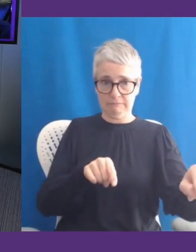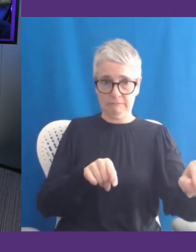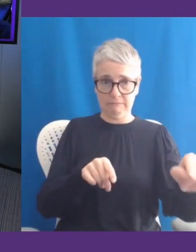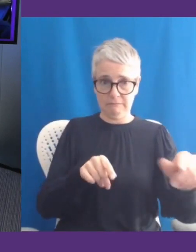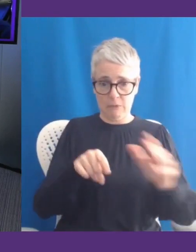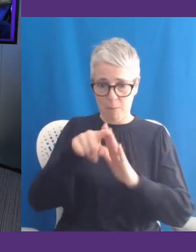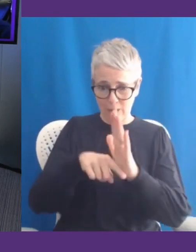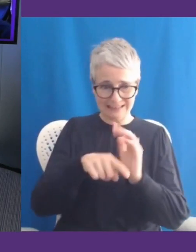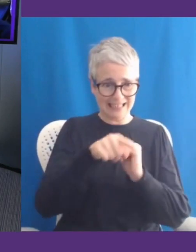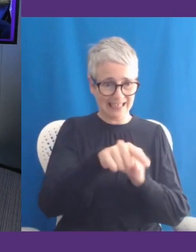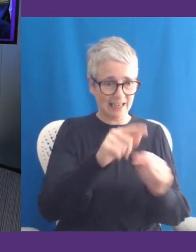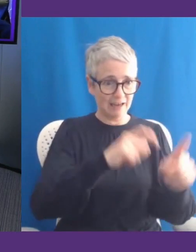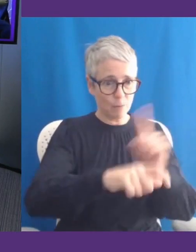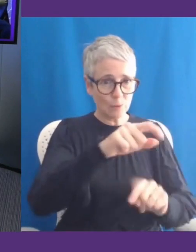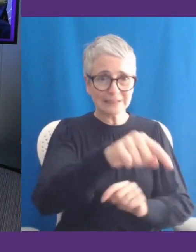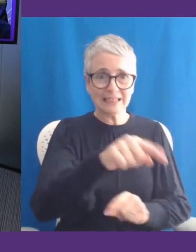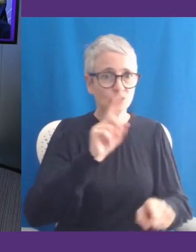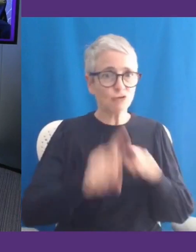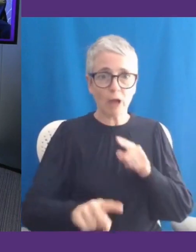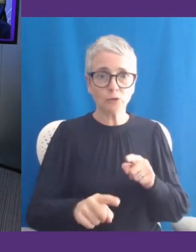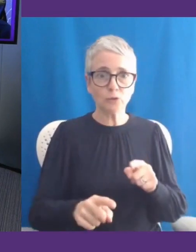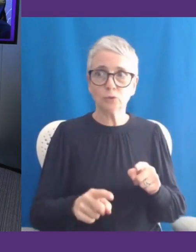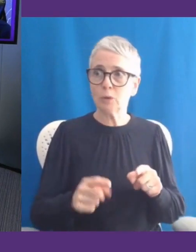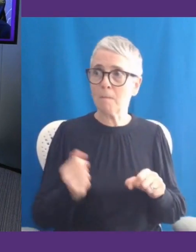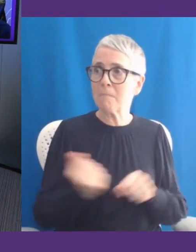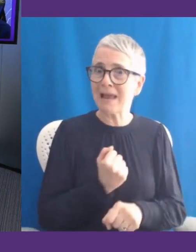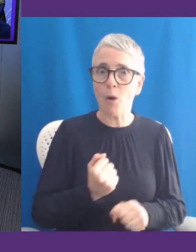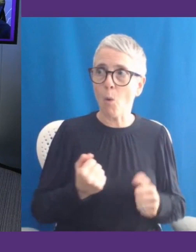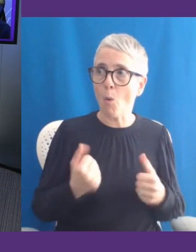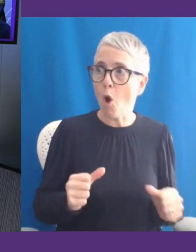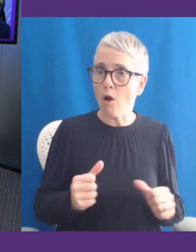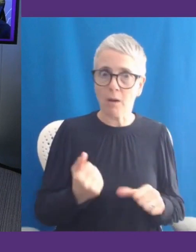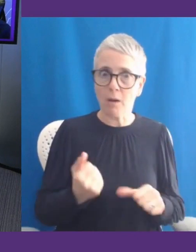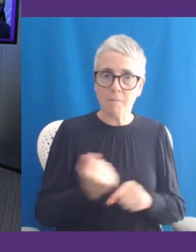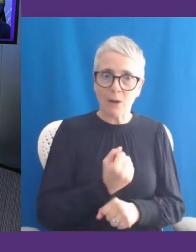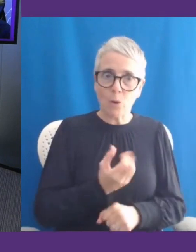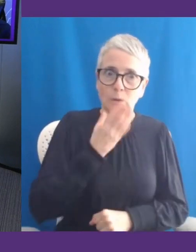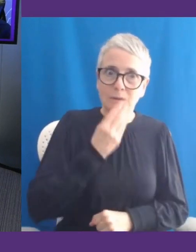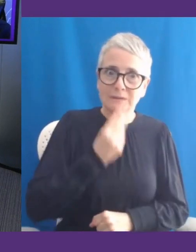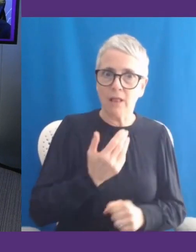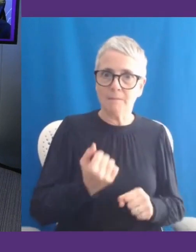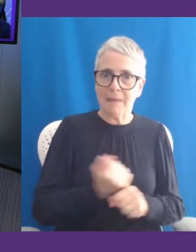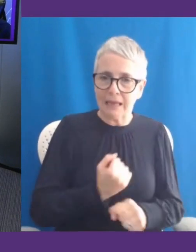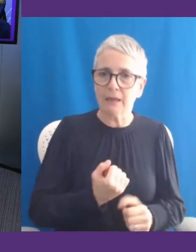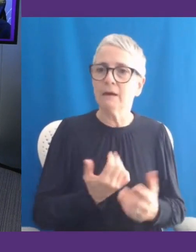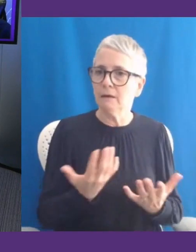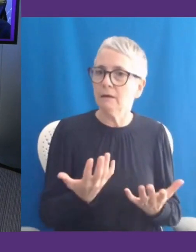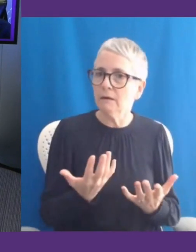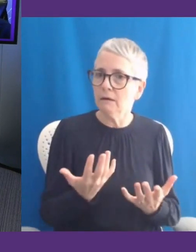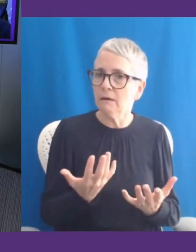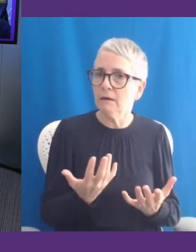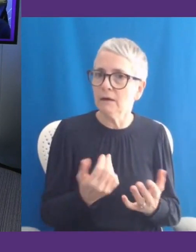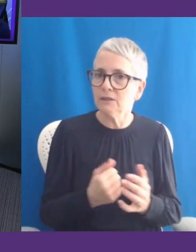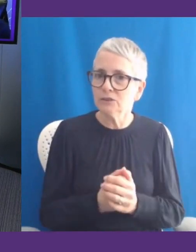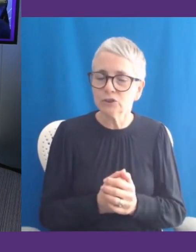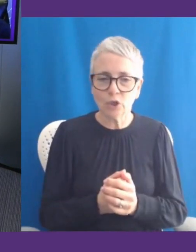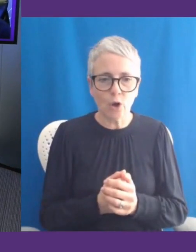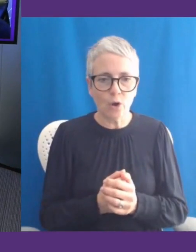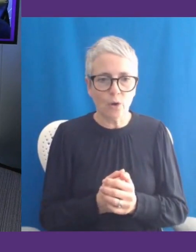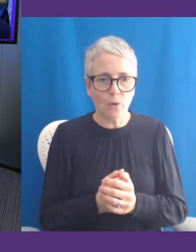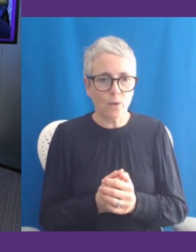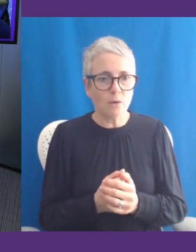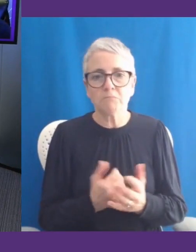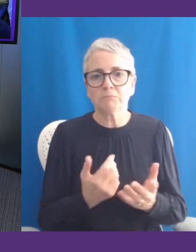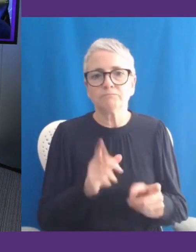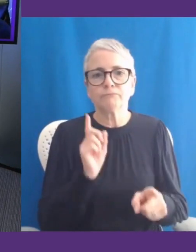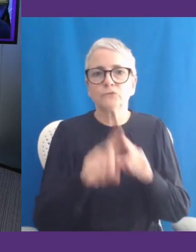bandwidth, for example. There's a broadband campaign that O2 is running this Christmas to try and provide SIMS for people. So that's quite a big